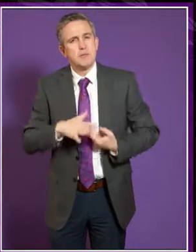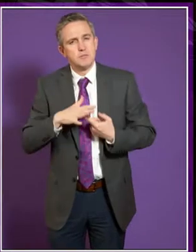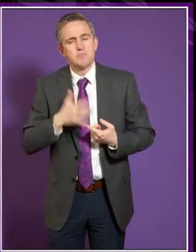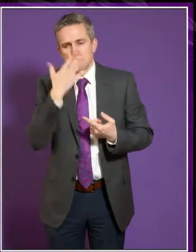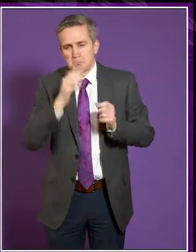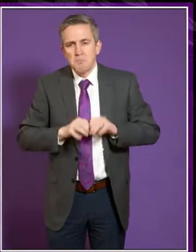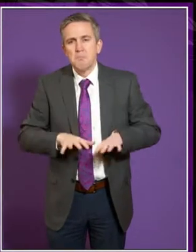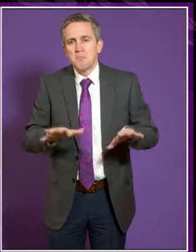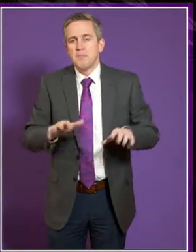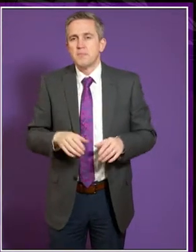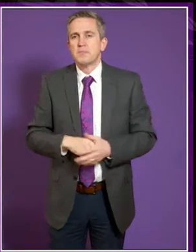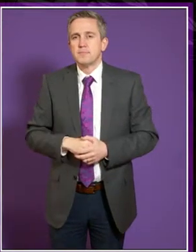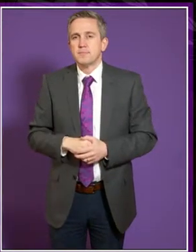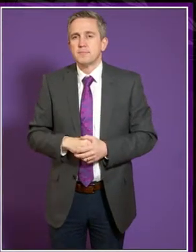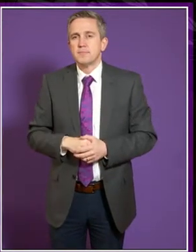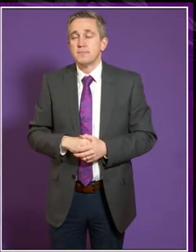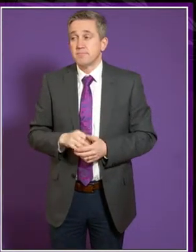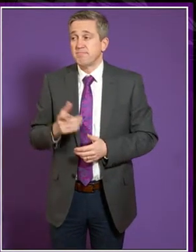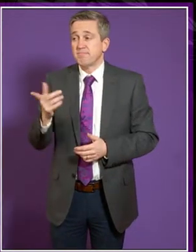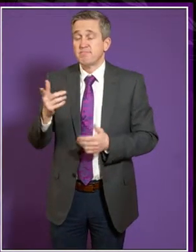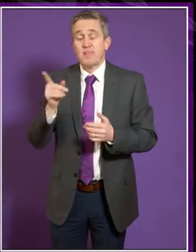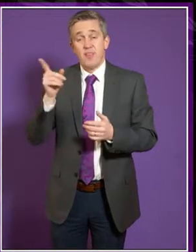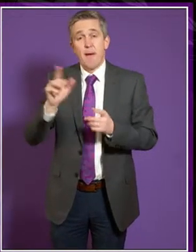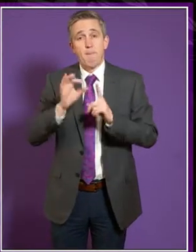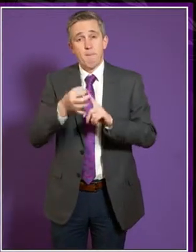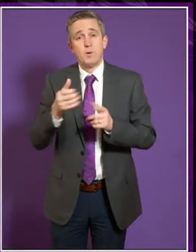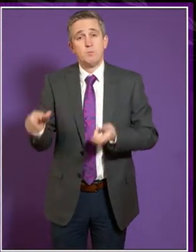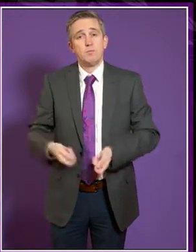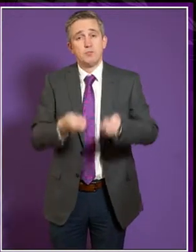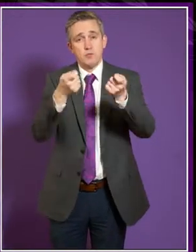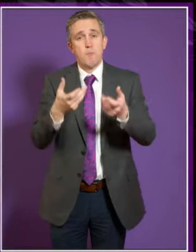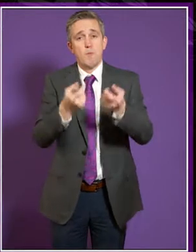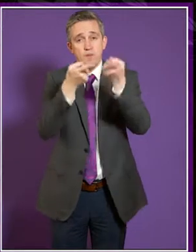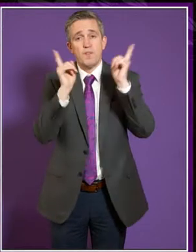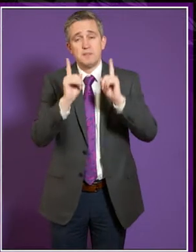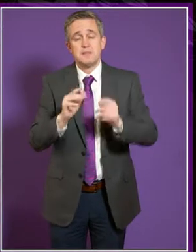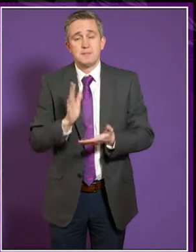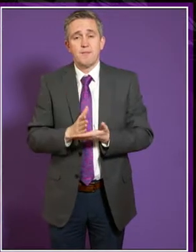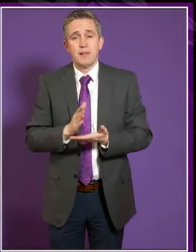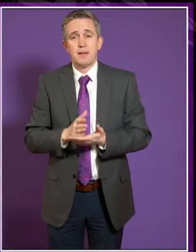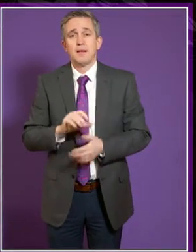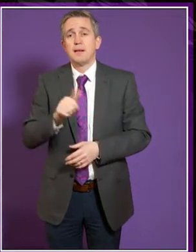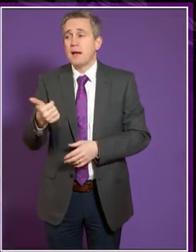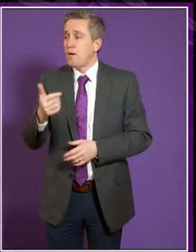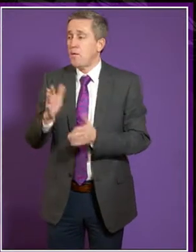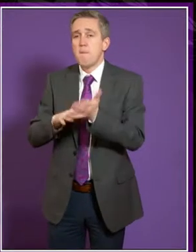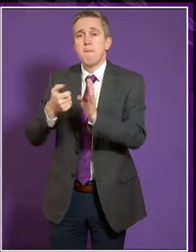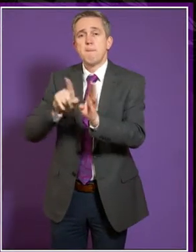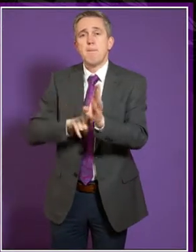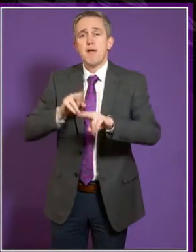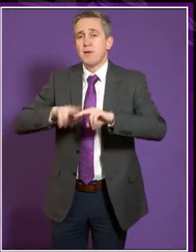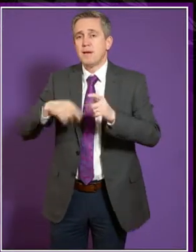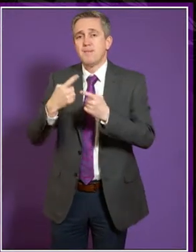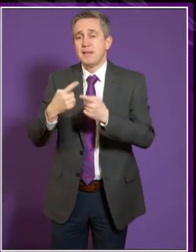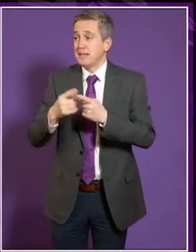a topic we should pick up with the next panel as well and hear from institutions themselves. I'd like to move on and bring in Mary Fee now. I think